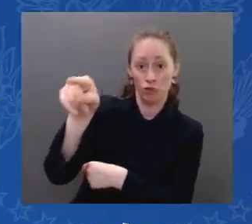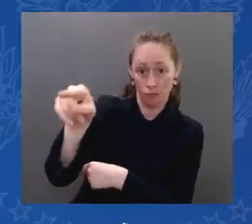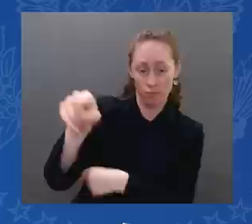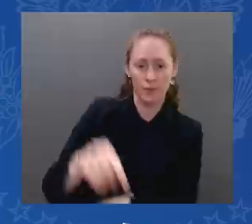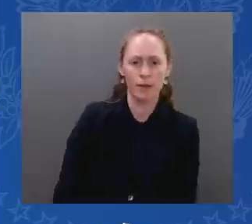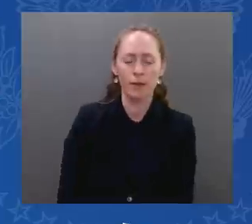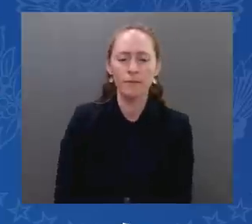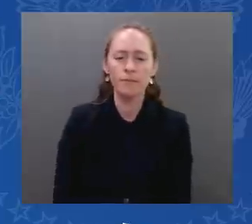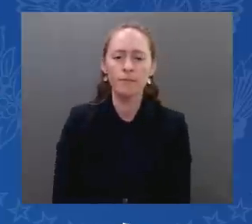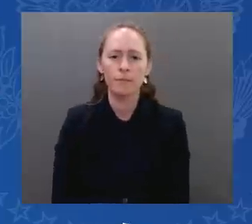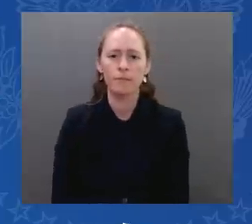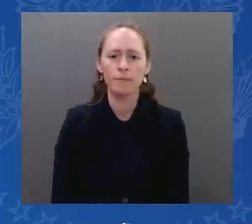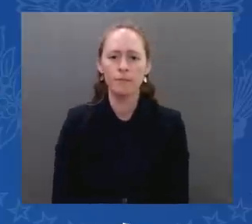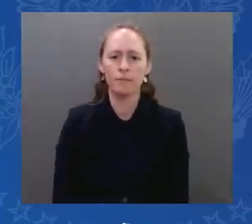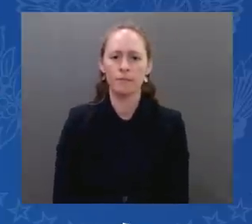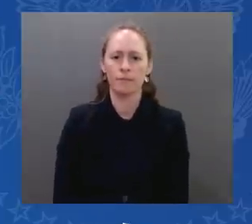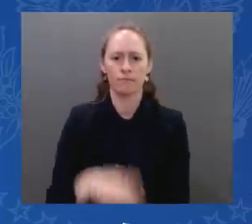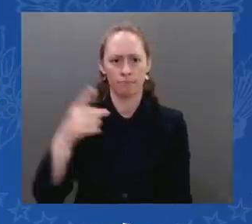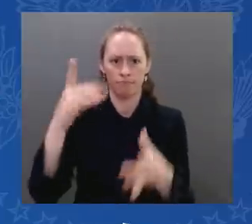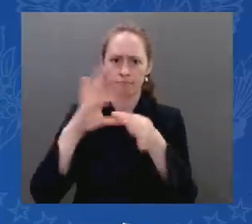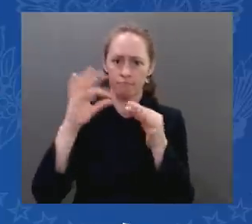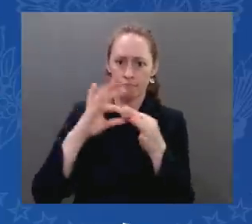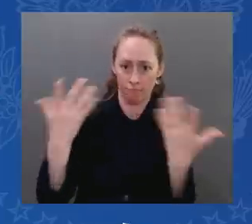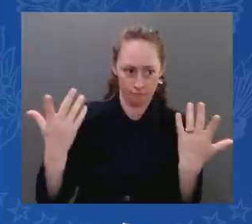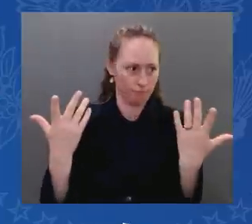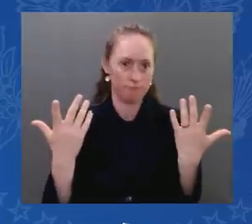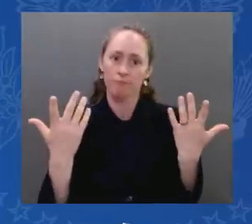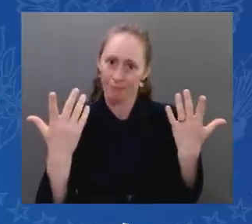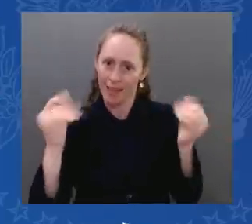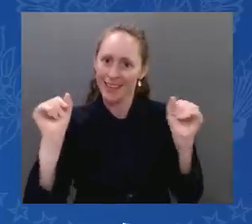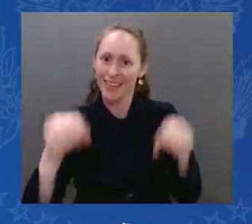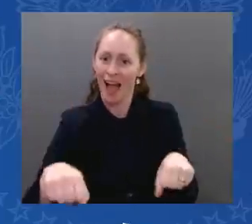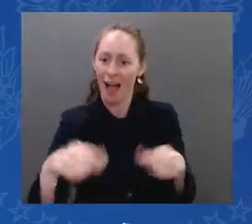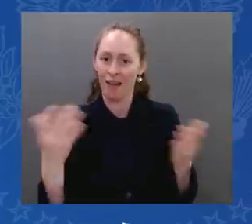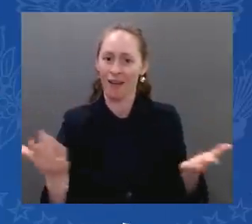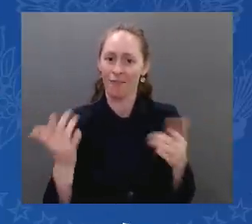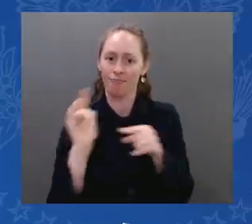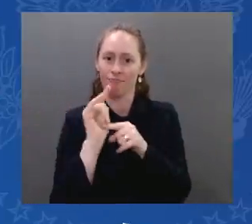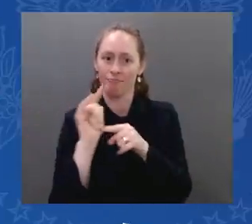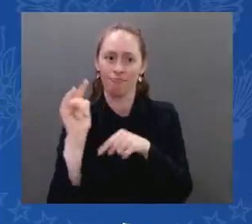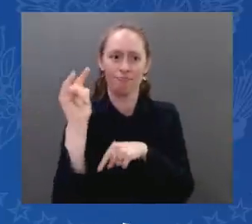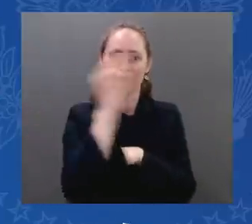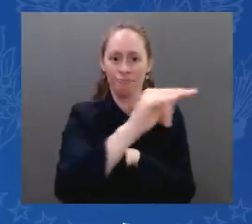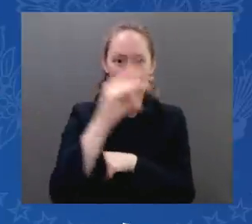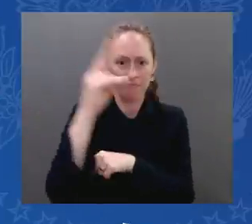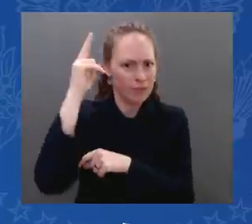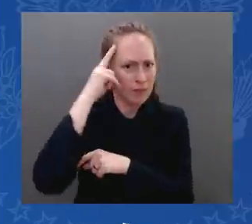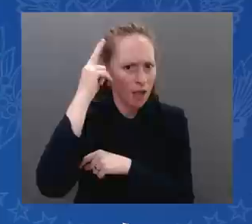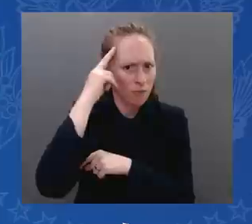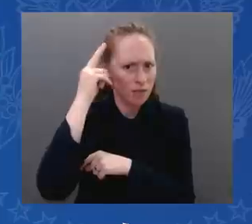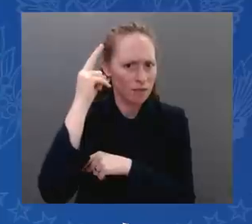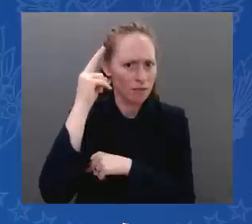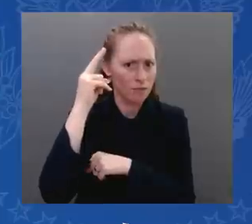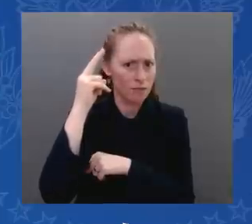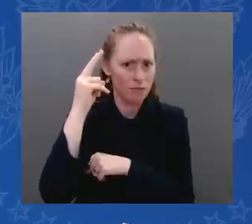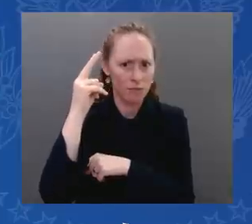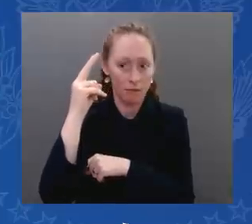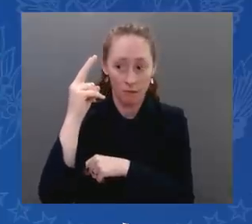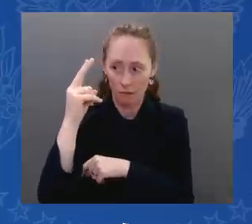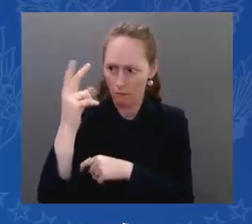With regard to the question you asked me, my views on Khashoggi have made me absolutely